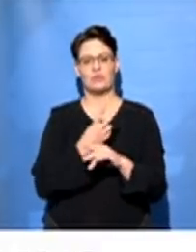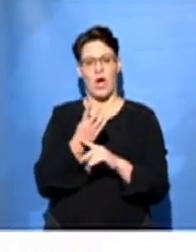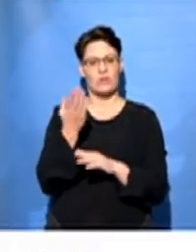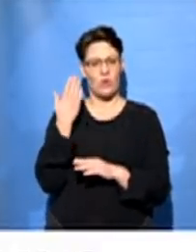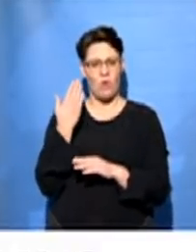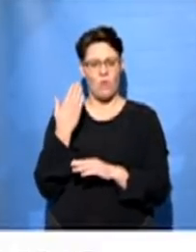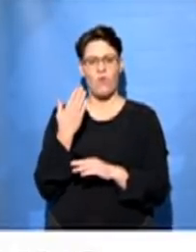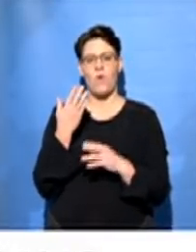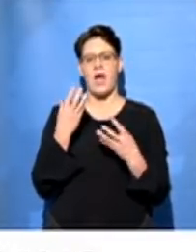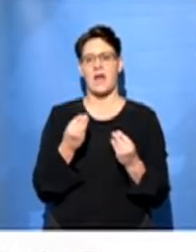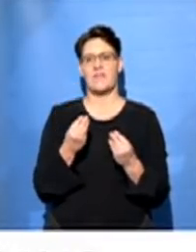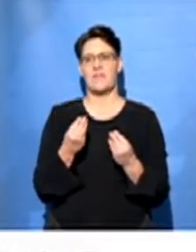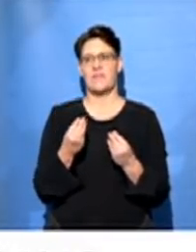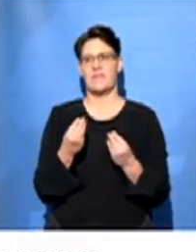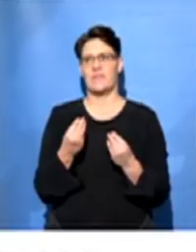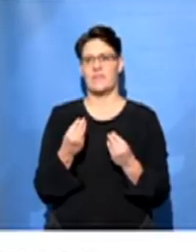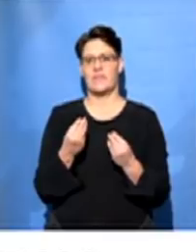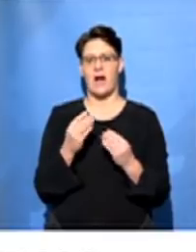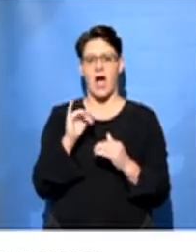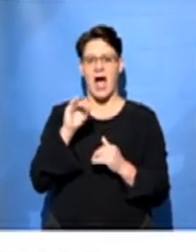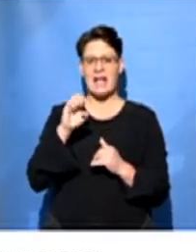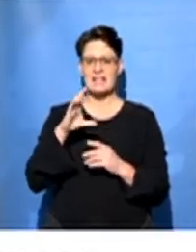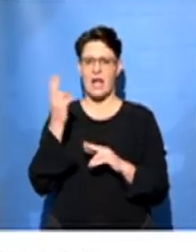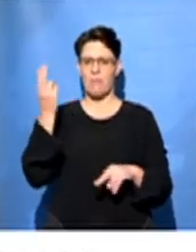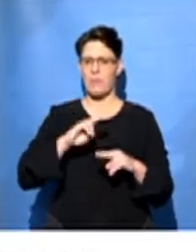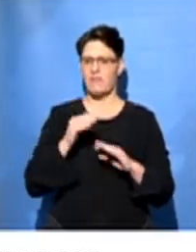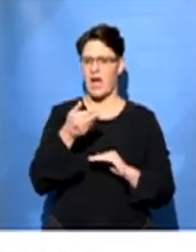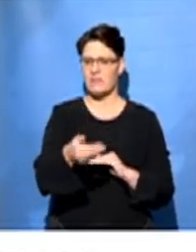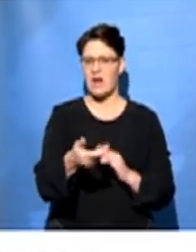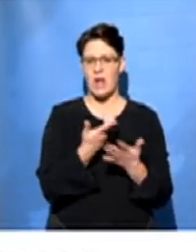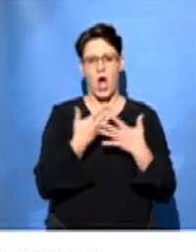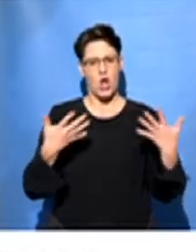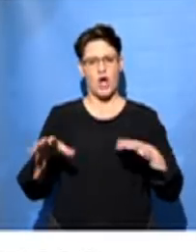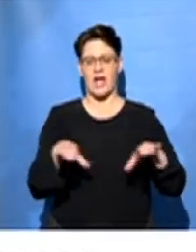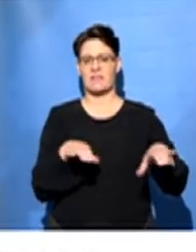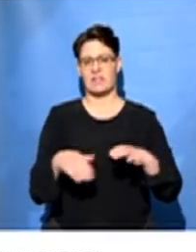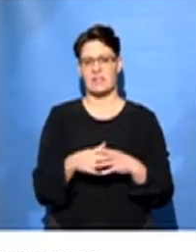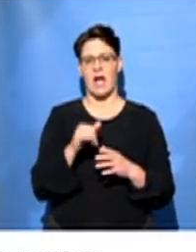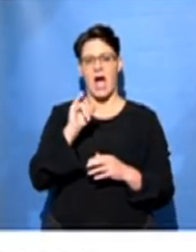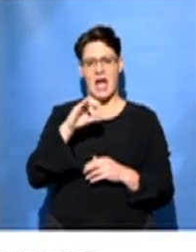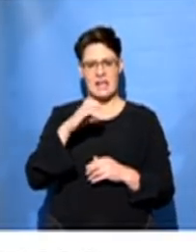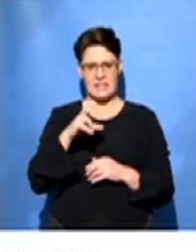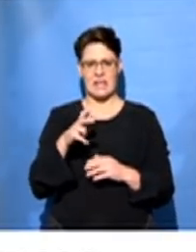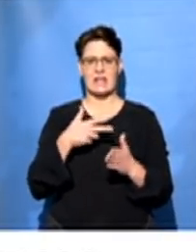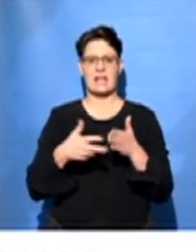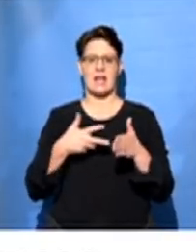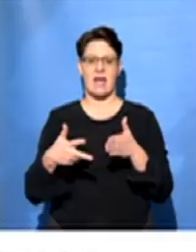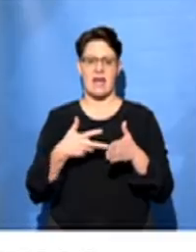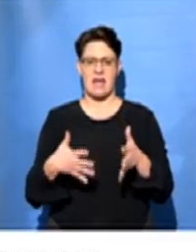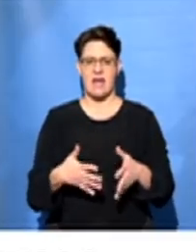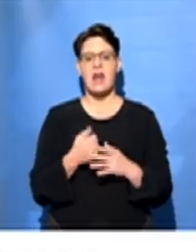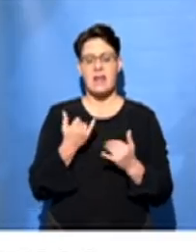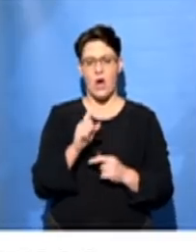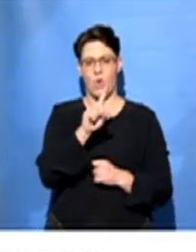hours ago, just after the IAC briefing, there was a lot of activity that went around the IAC scanners. And now